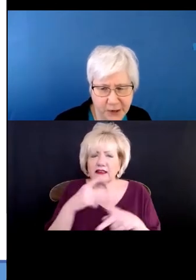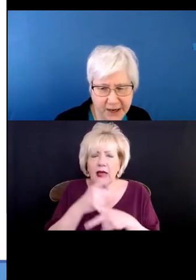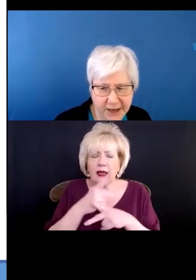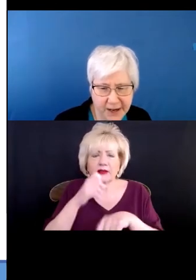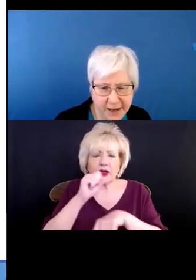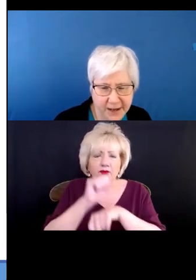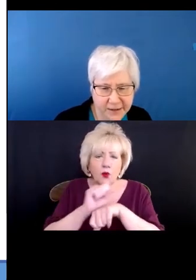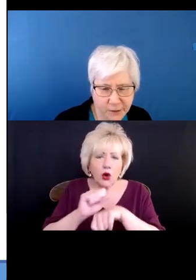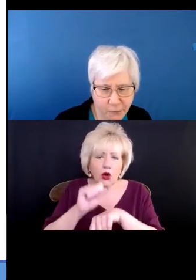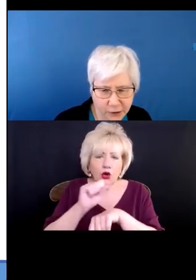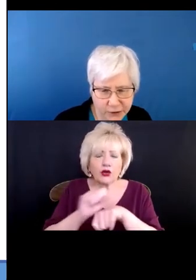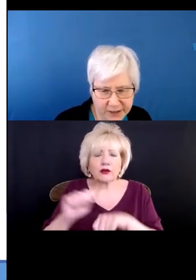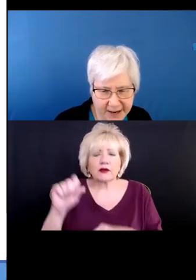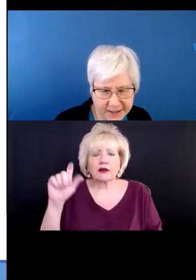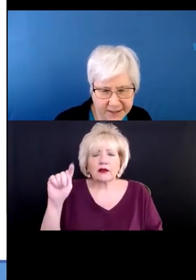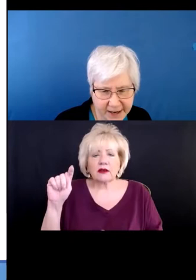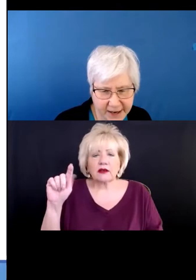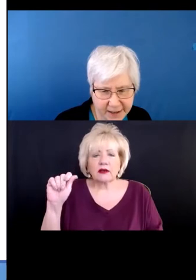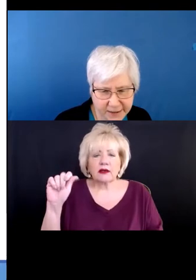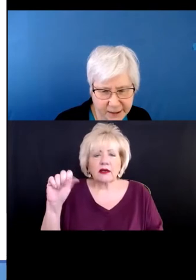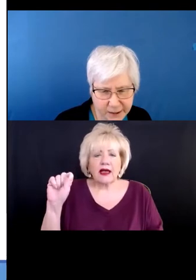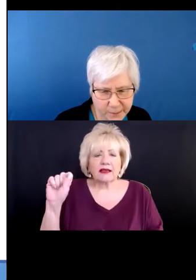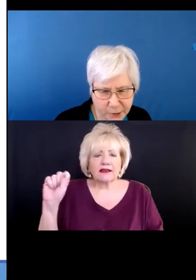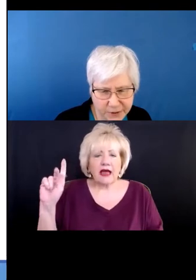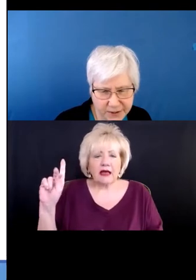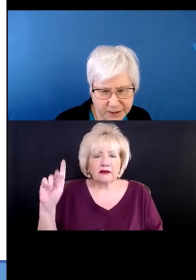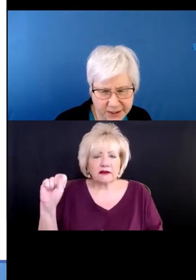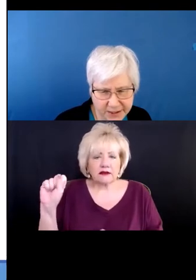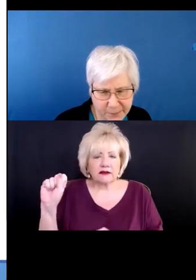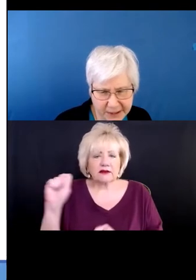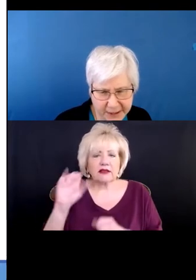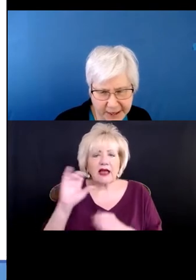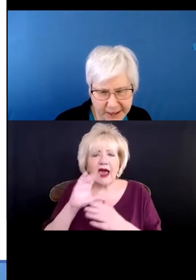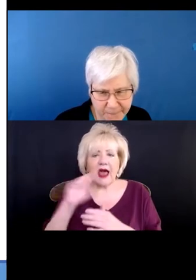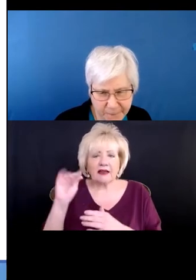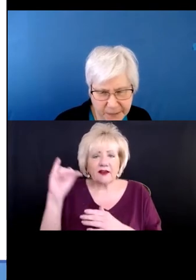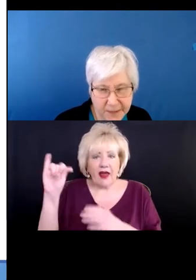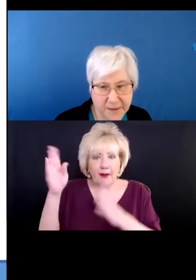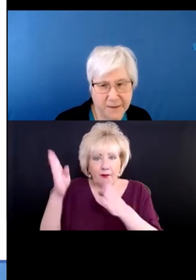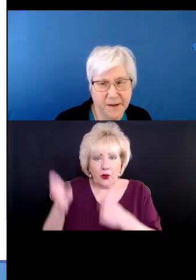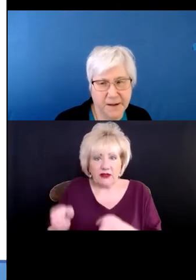between the worker task and the person's disability.